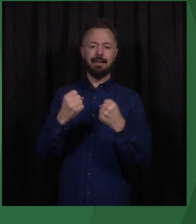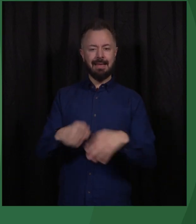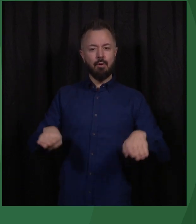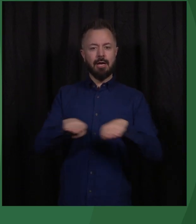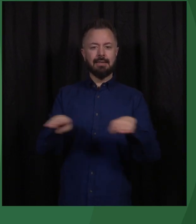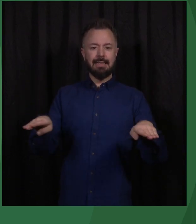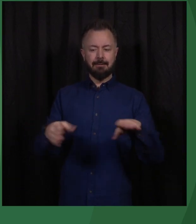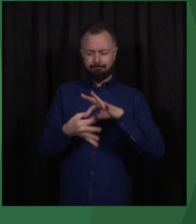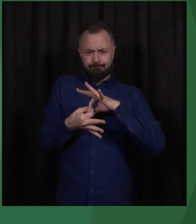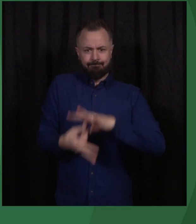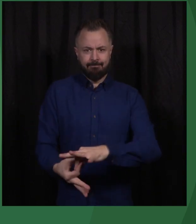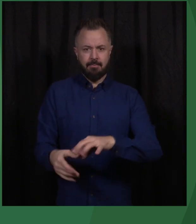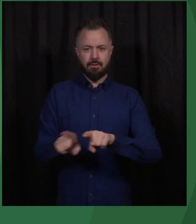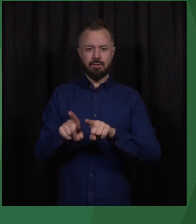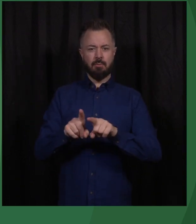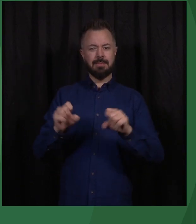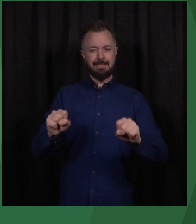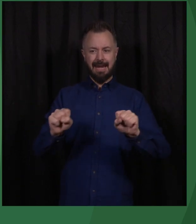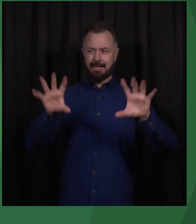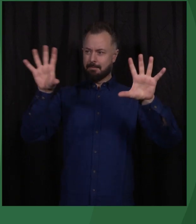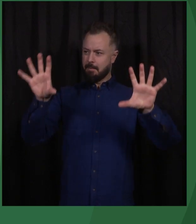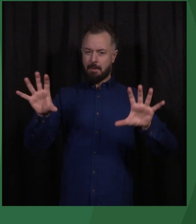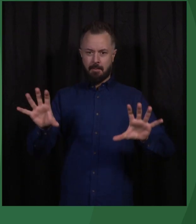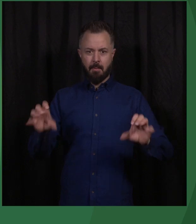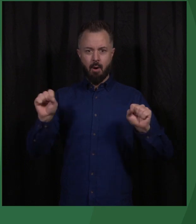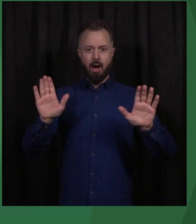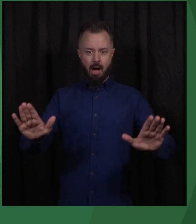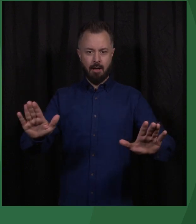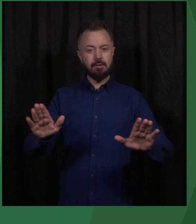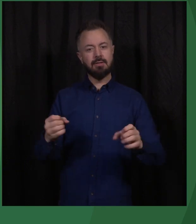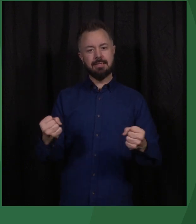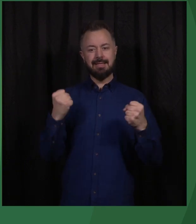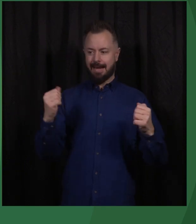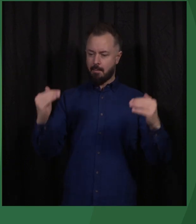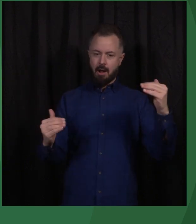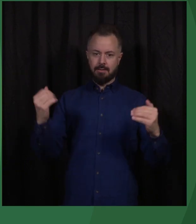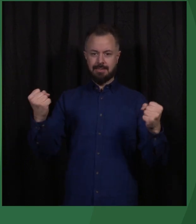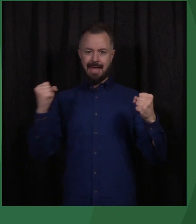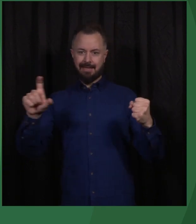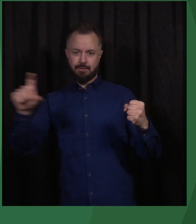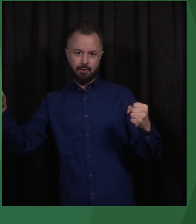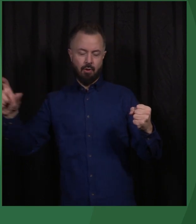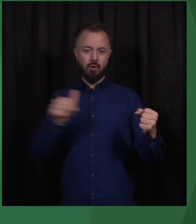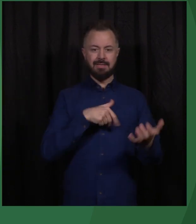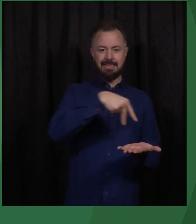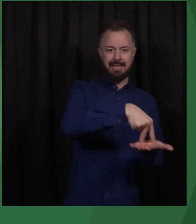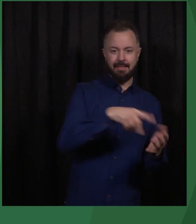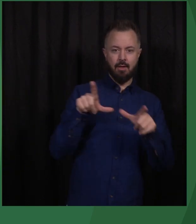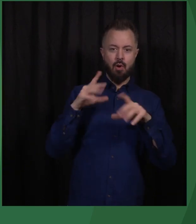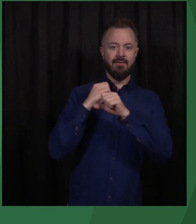A carefully balanced mix of strong institutions and independent judiciary